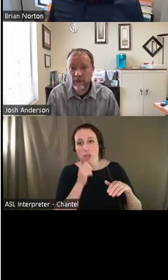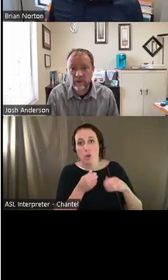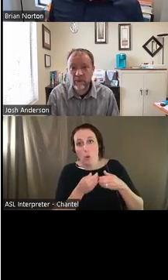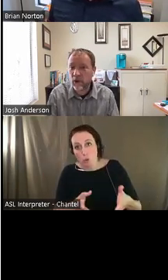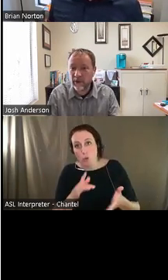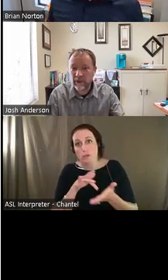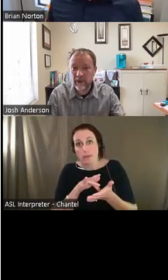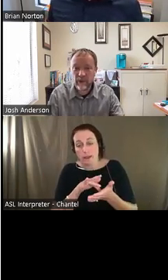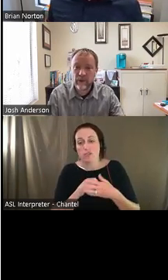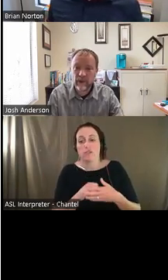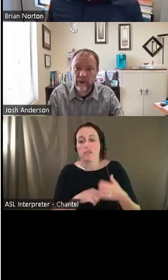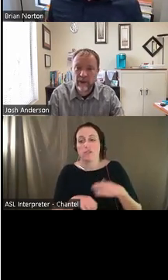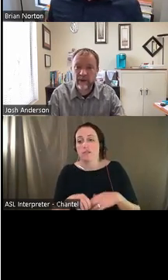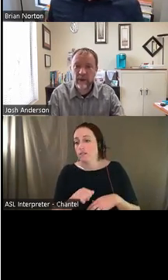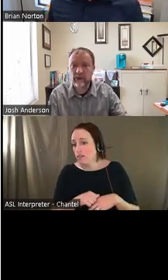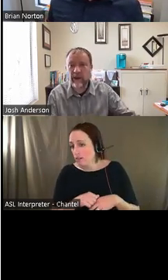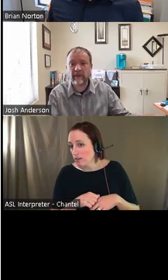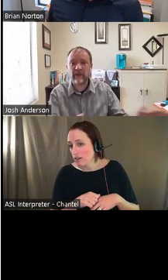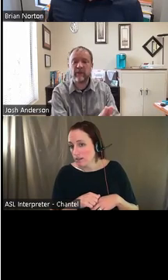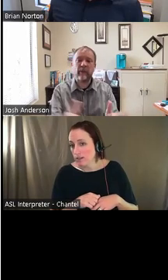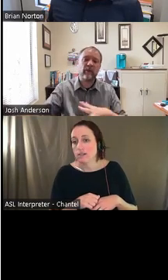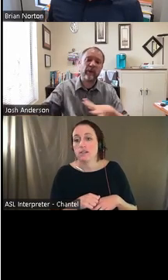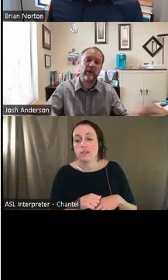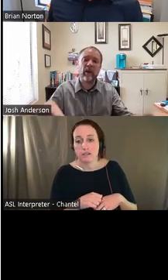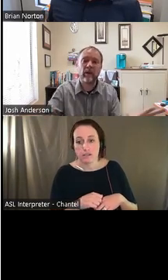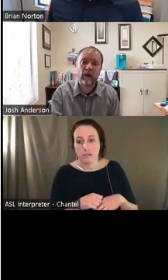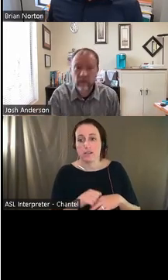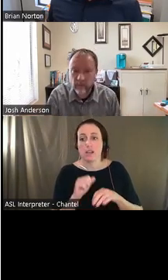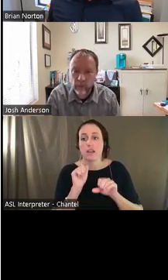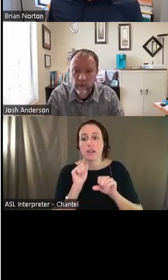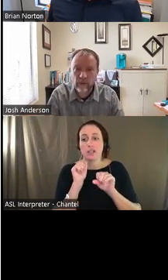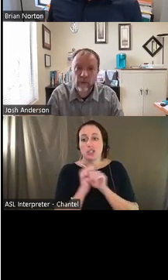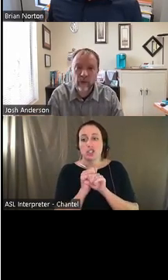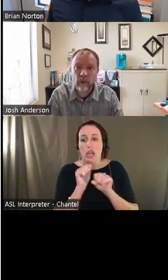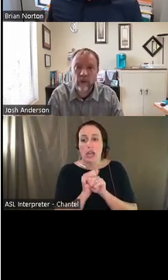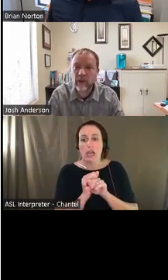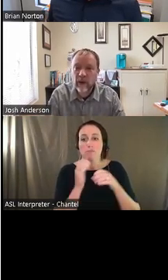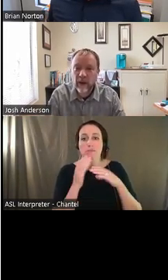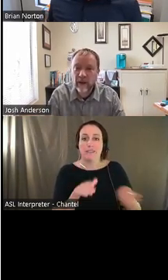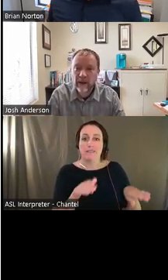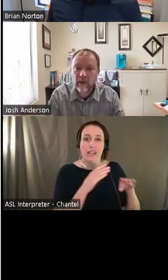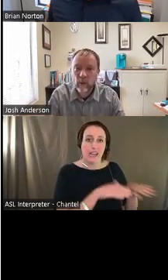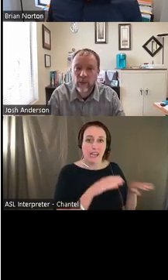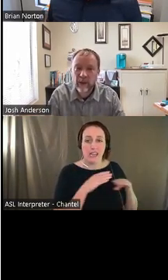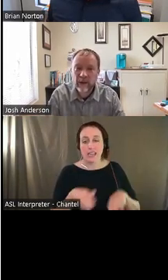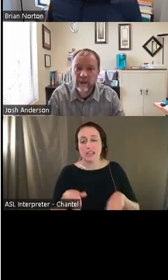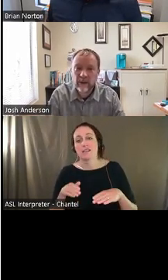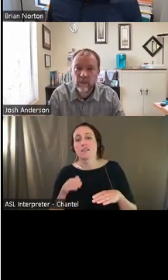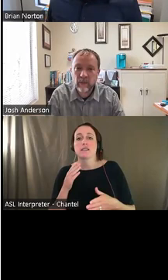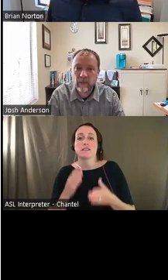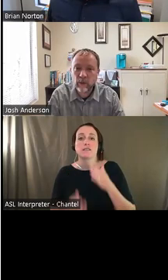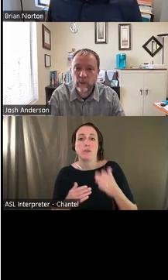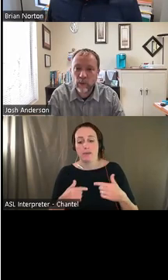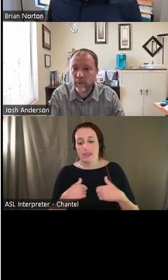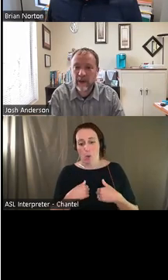You've also see job carving in there. So just kind of take some of those tasks and maybe split them up amongst some folks so that you're only doing, uh, kind of one thing at a